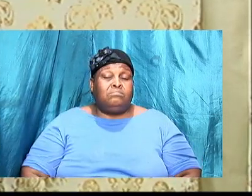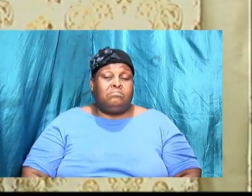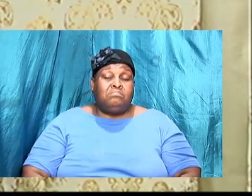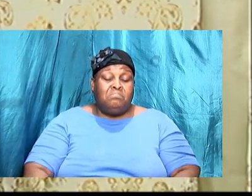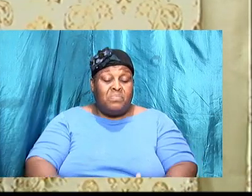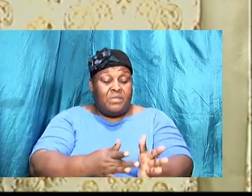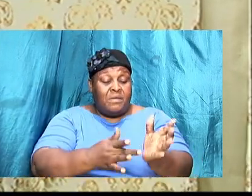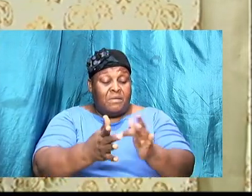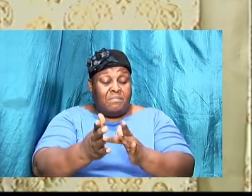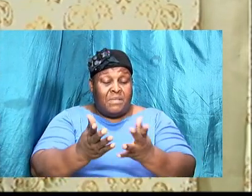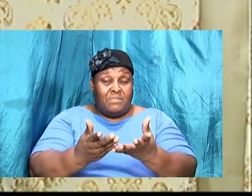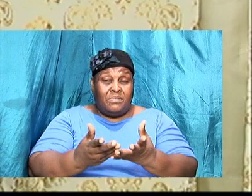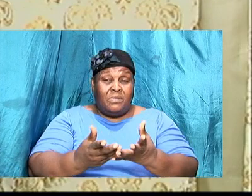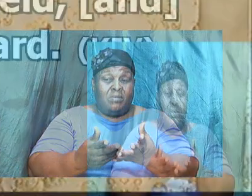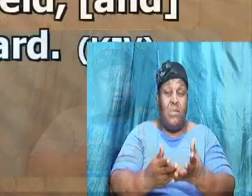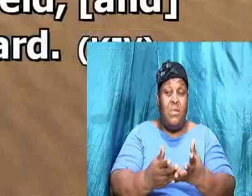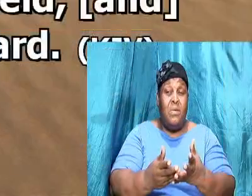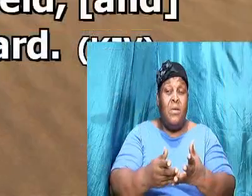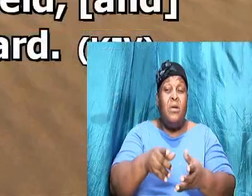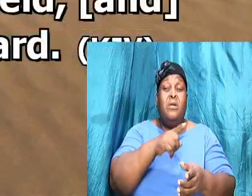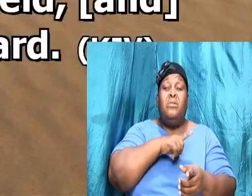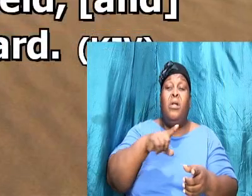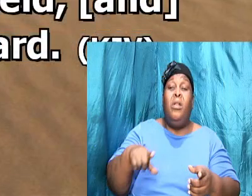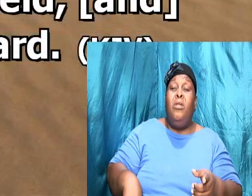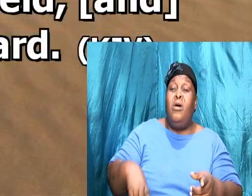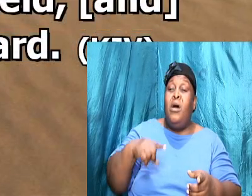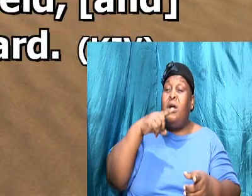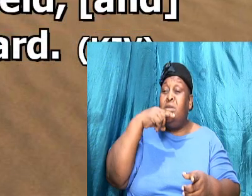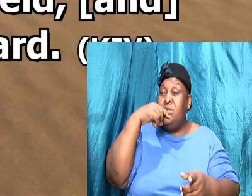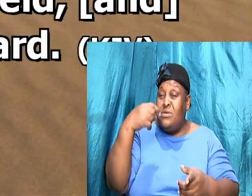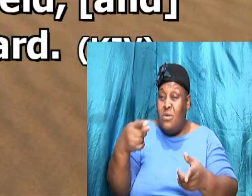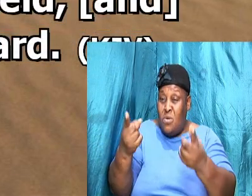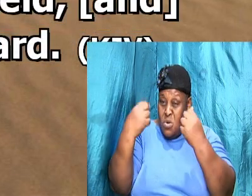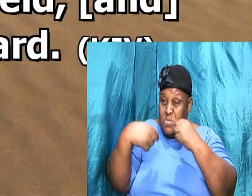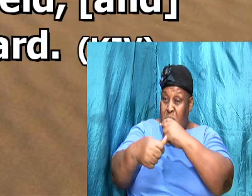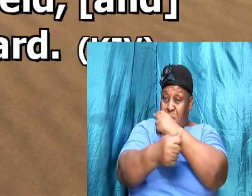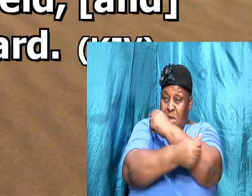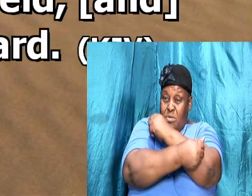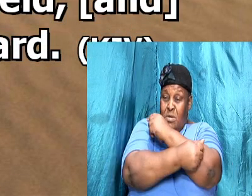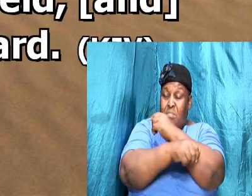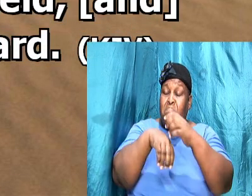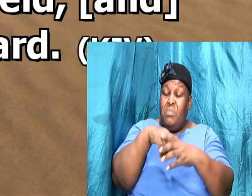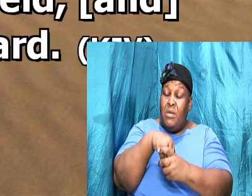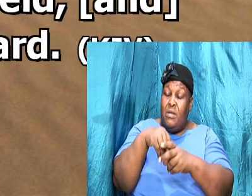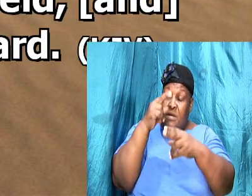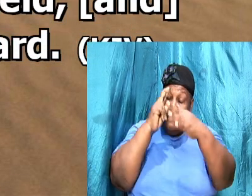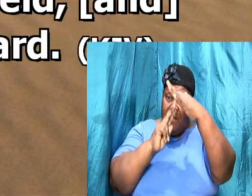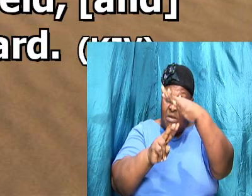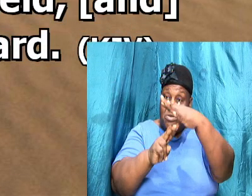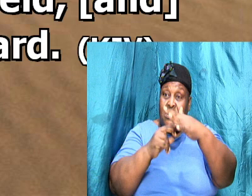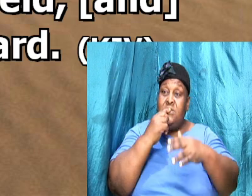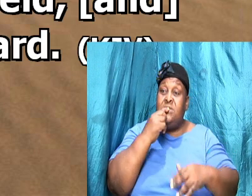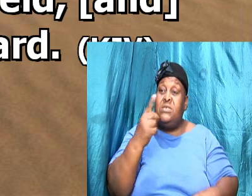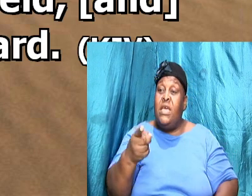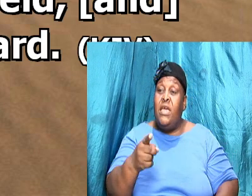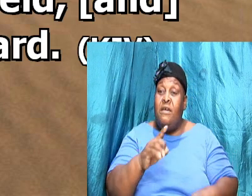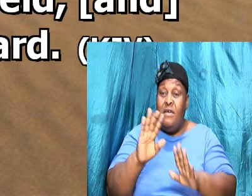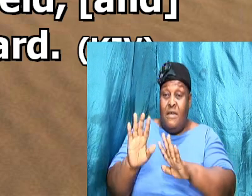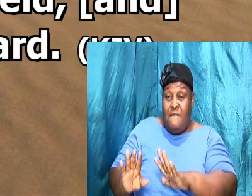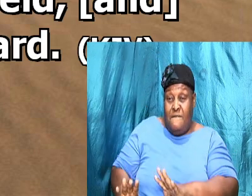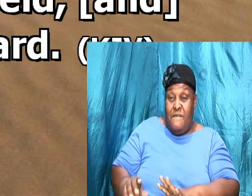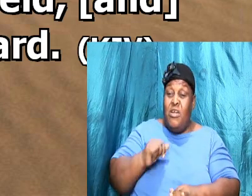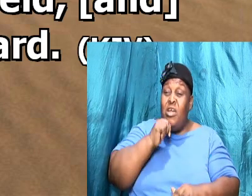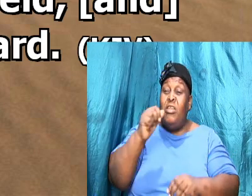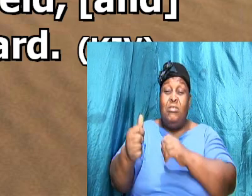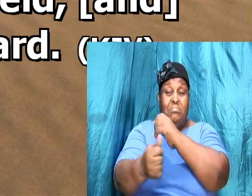Bible says, After these things, the word of the Lord came unto Abram in a vision, saying, Fear not,